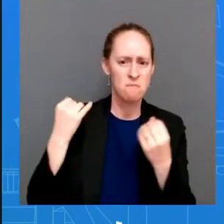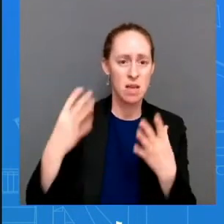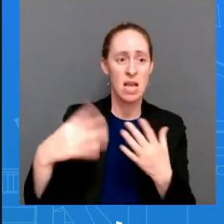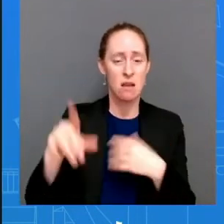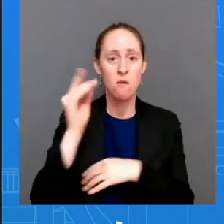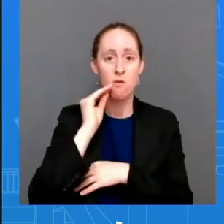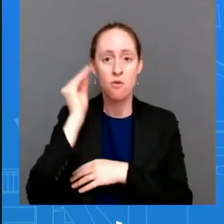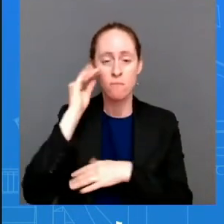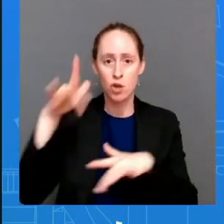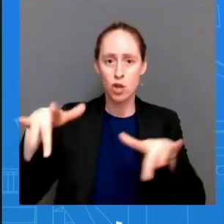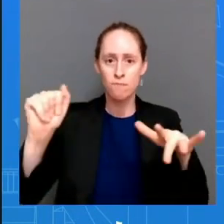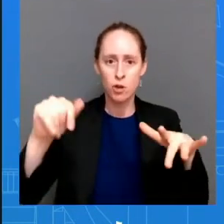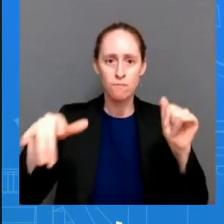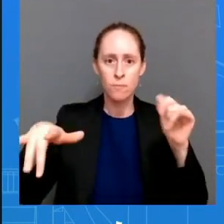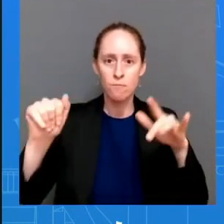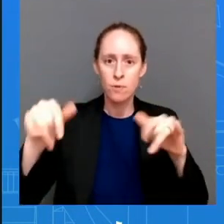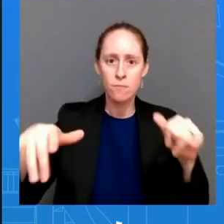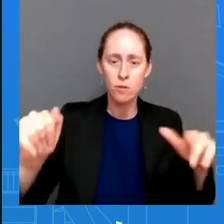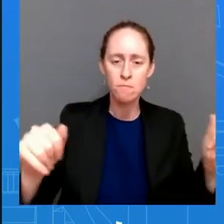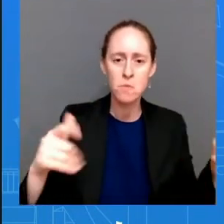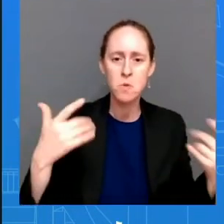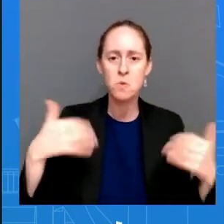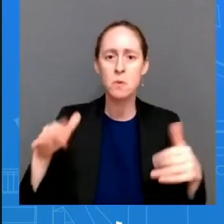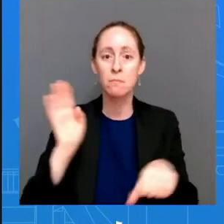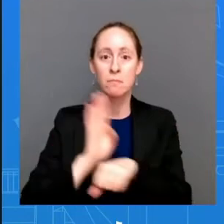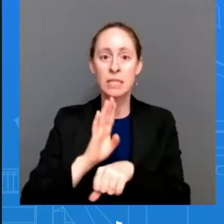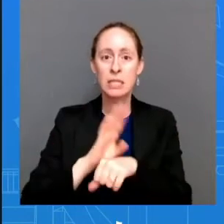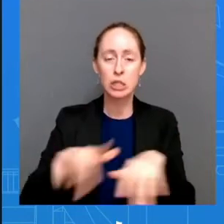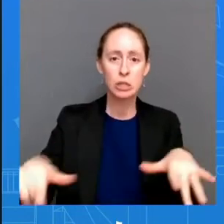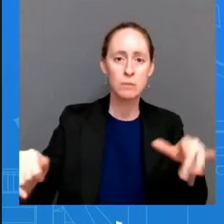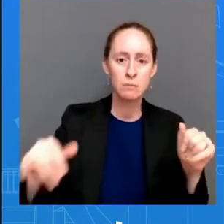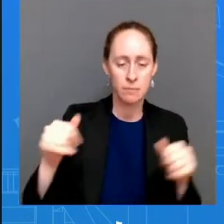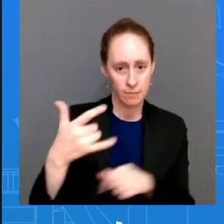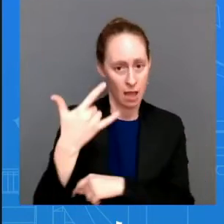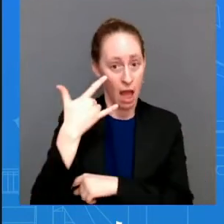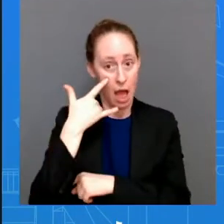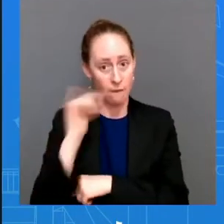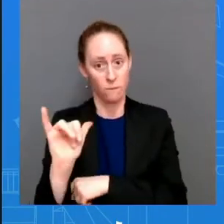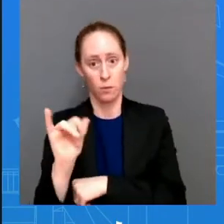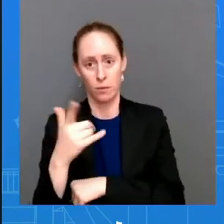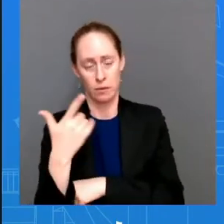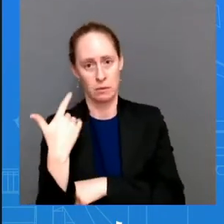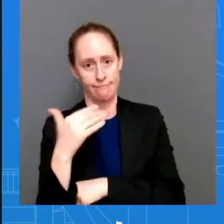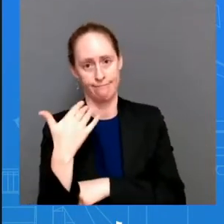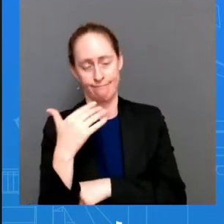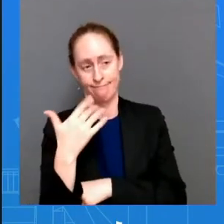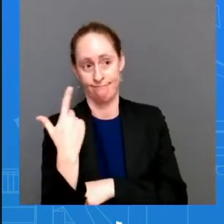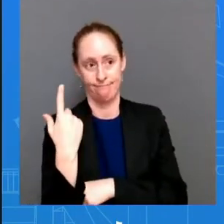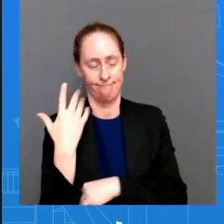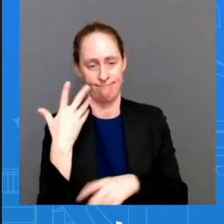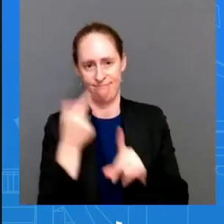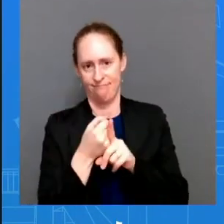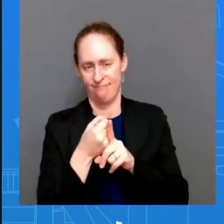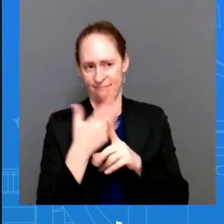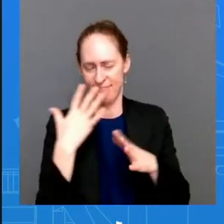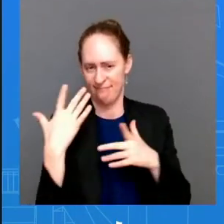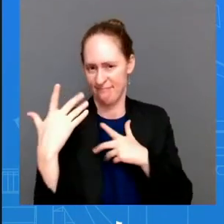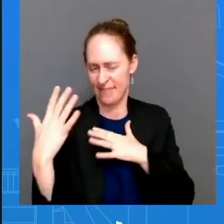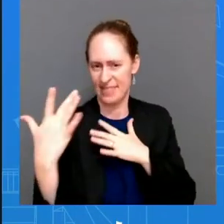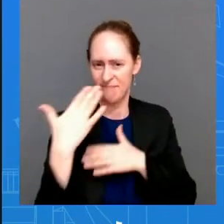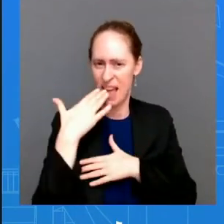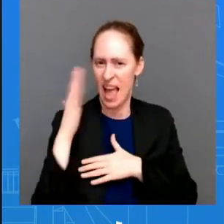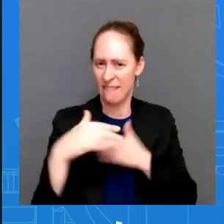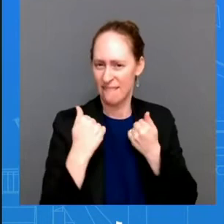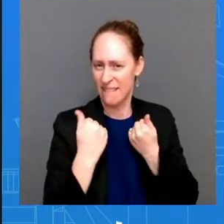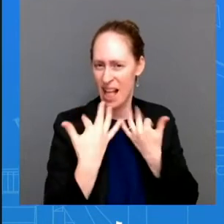california's biggest fire so far this summer more than 2 500 personnel and firefighters are on the ground fighting the